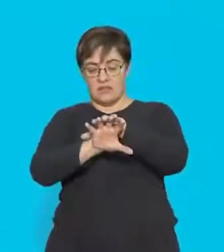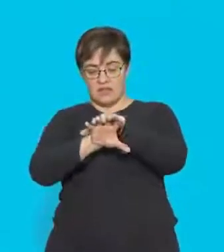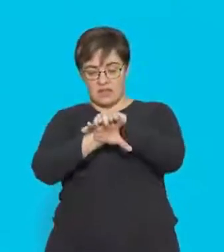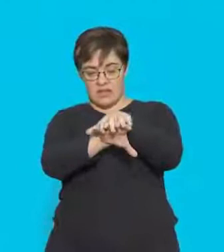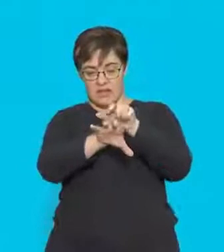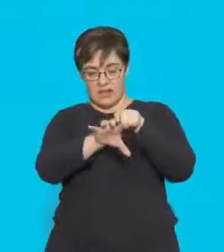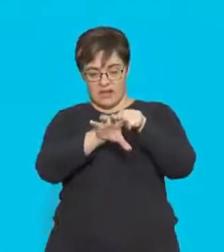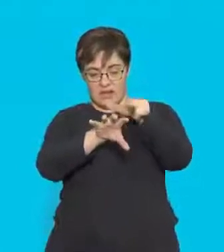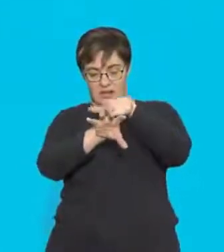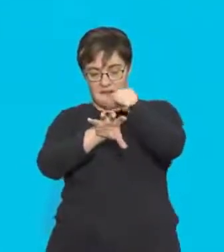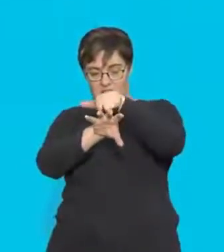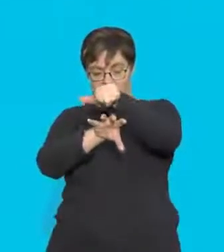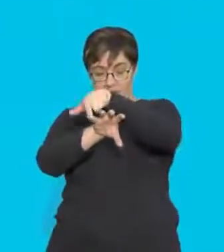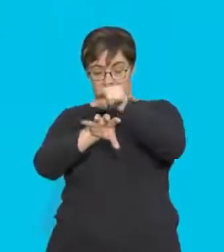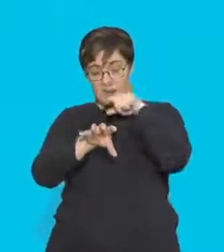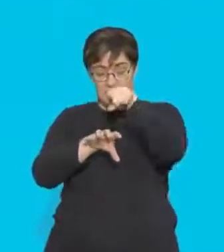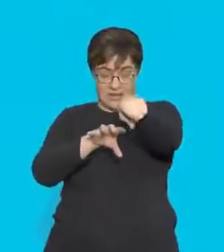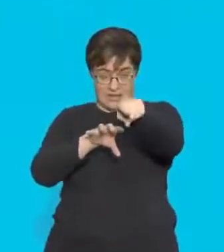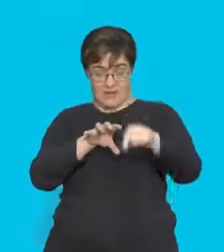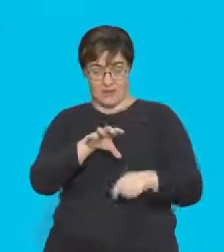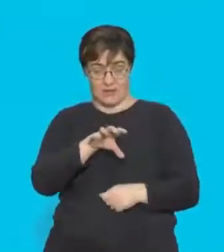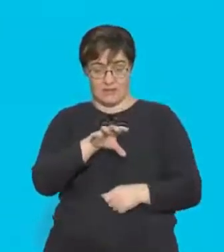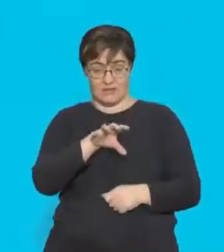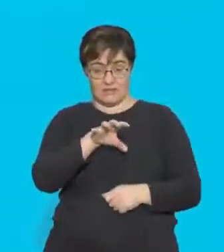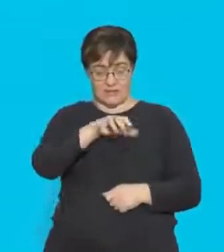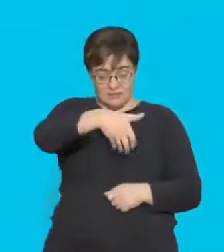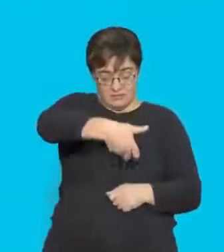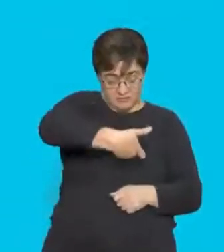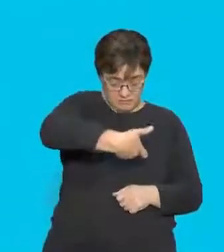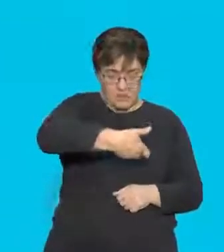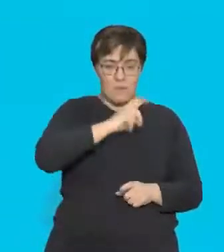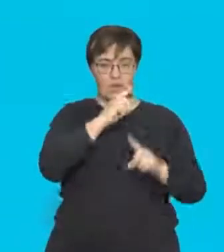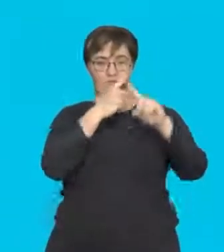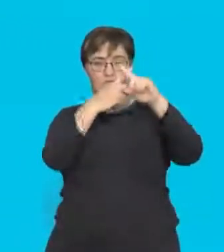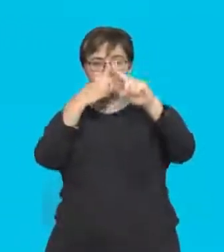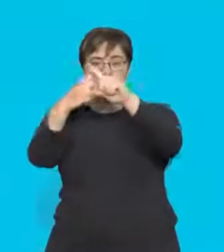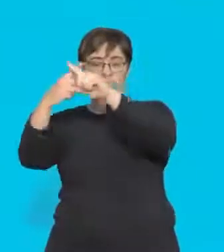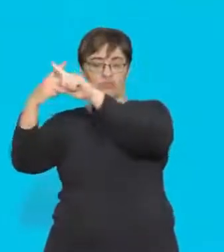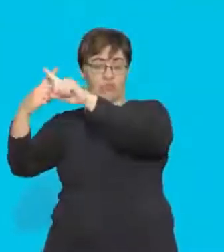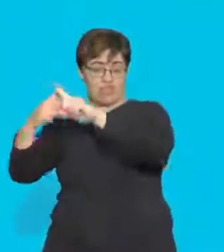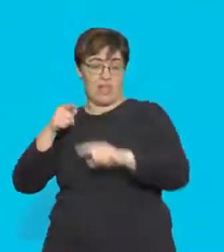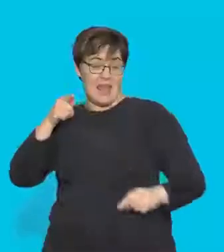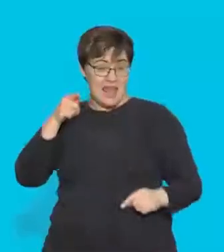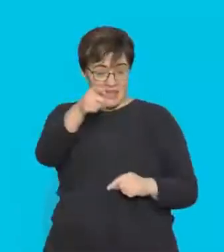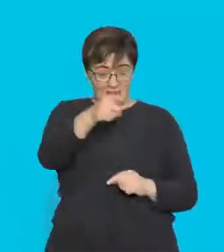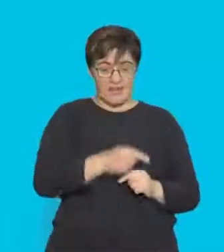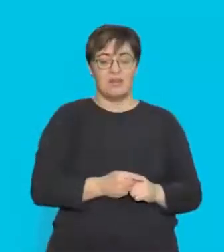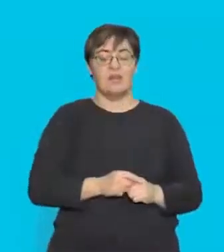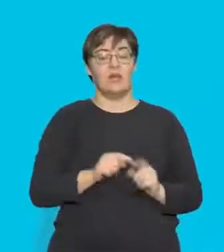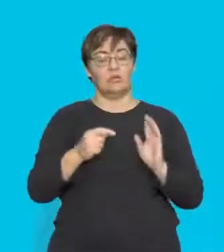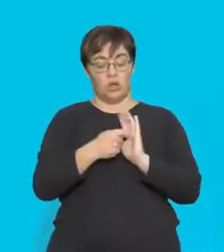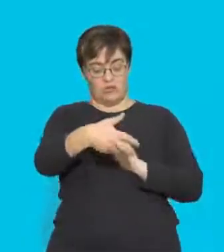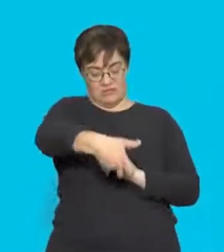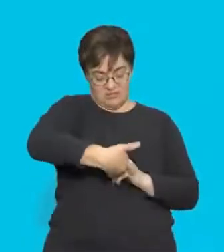at the top, above, and it's coming out at the bottom. And so that's exactly what I've